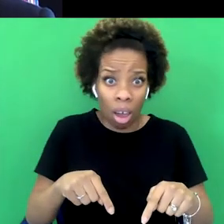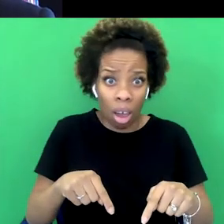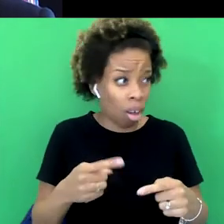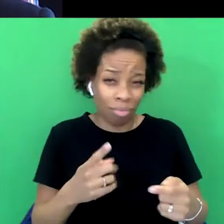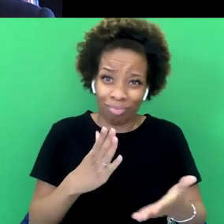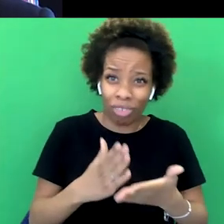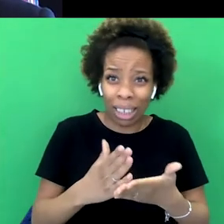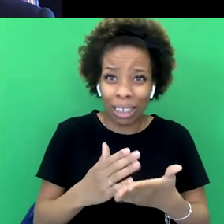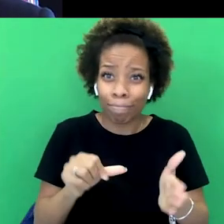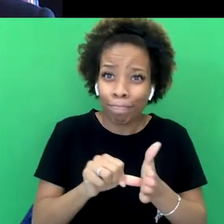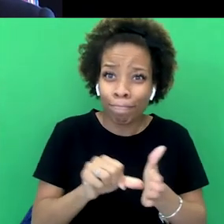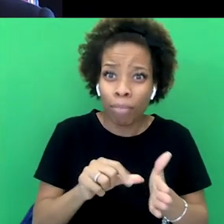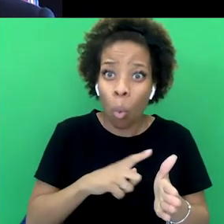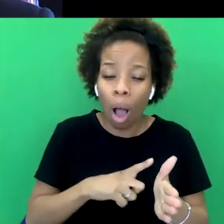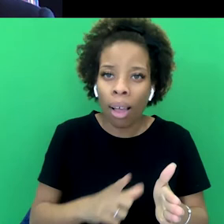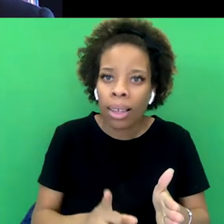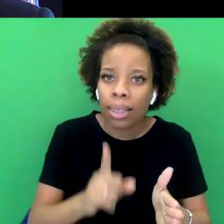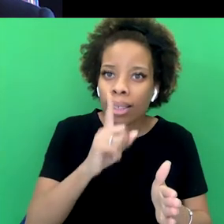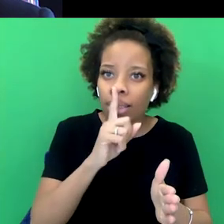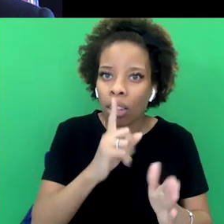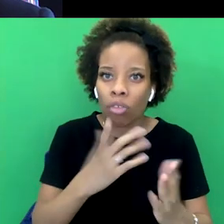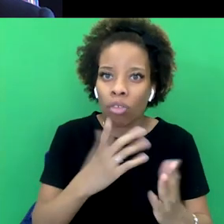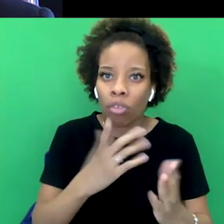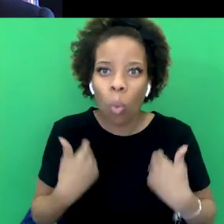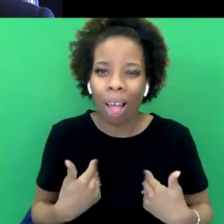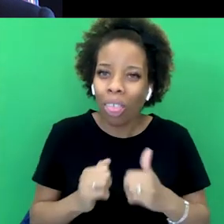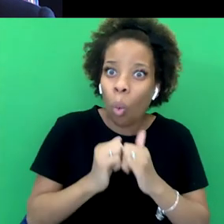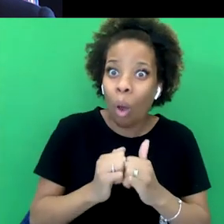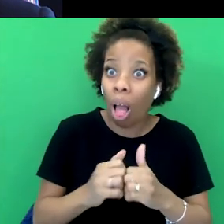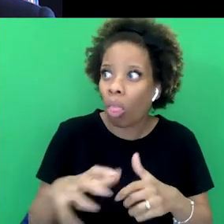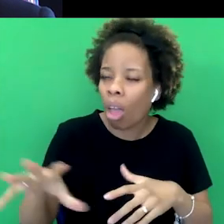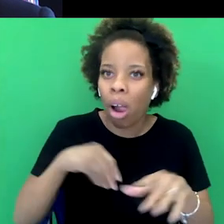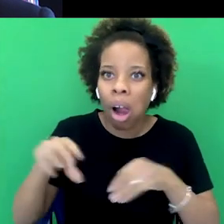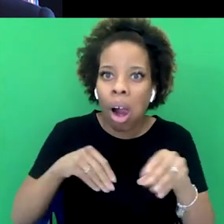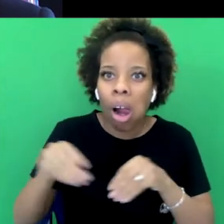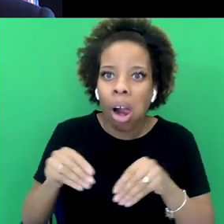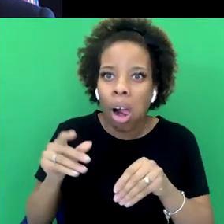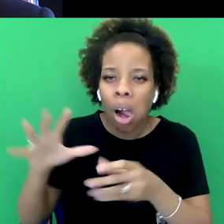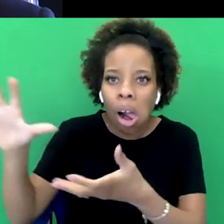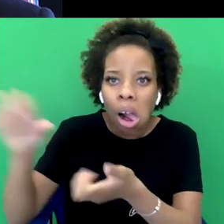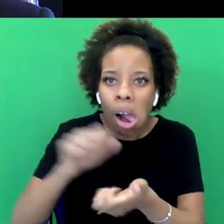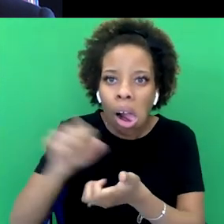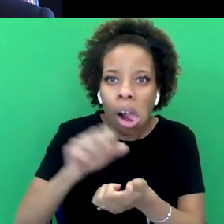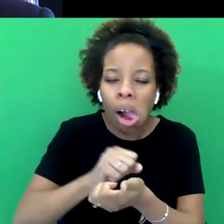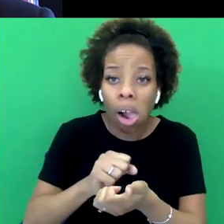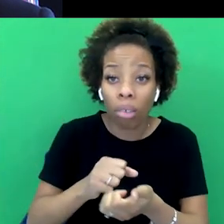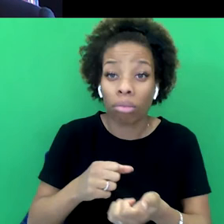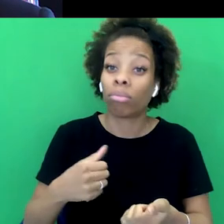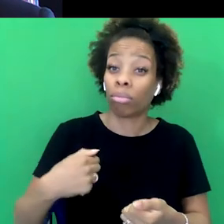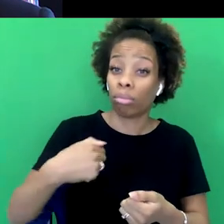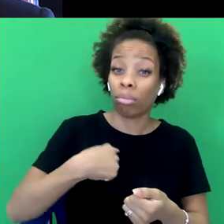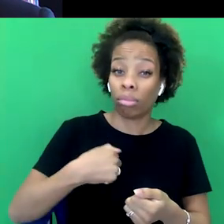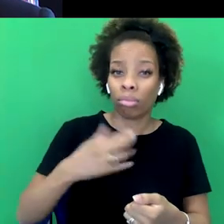about the secret wealth accumulation of empire, is that growing up as someone who is from a,